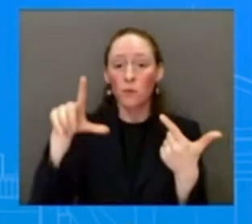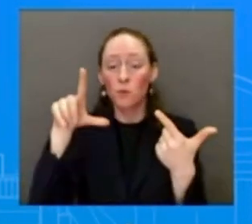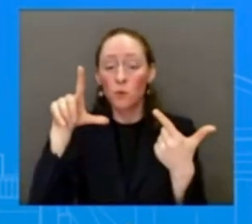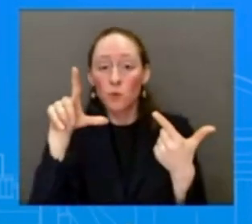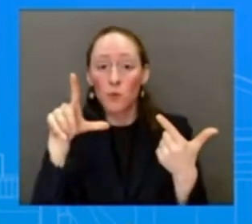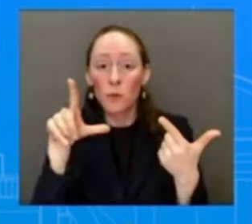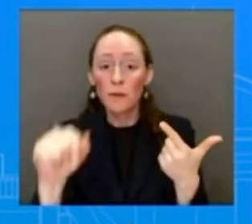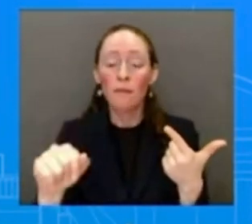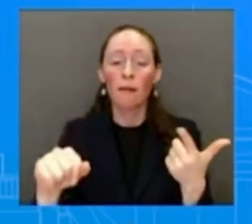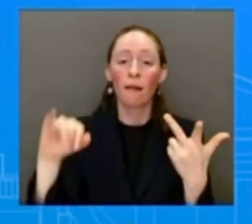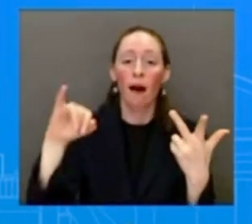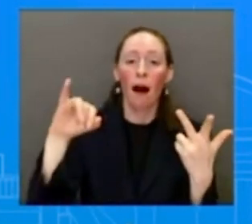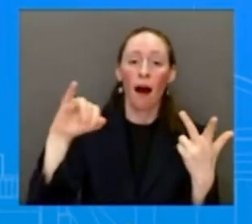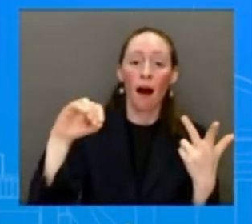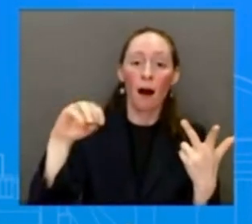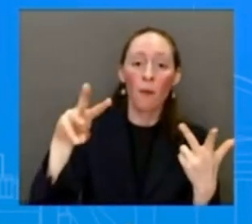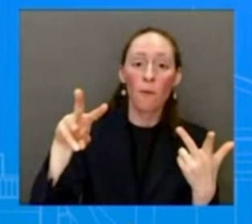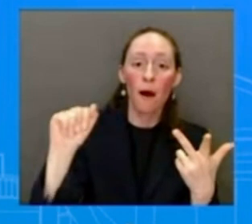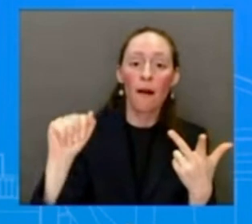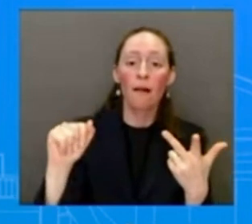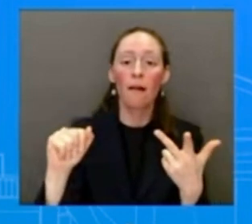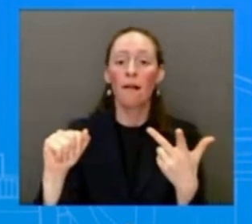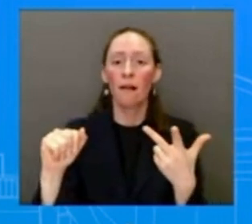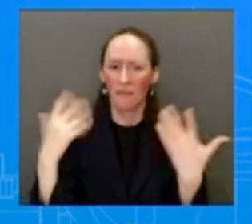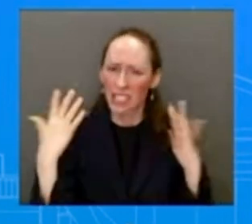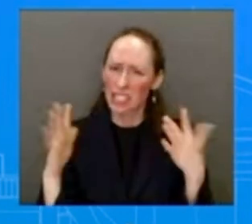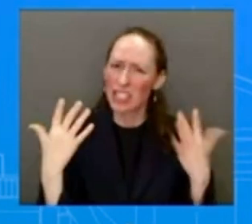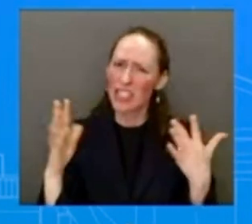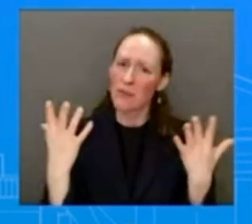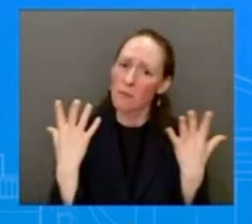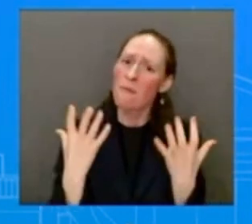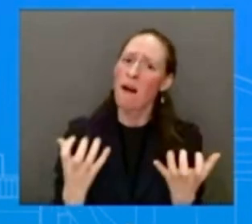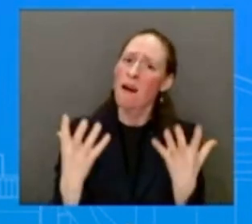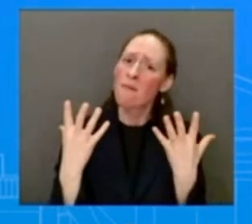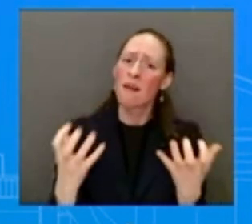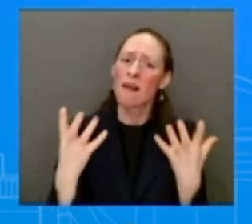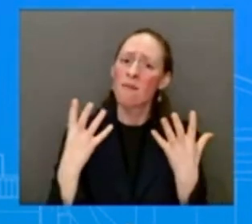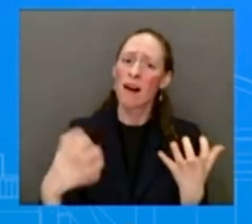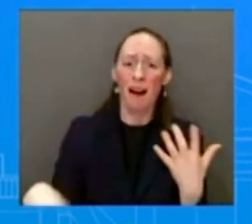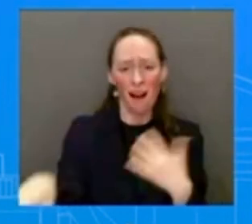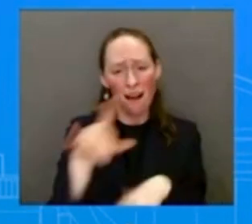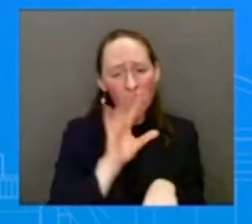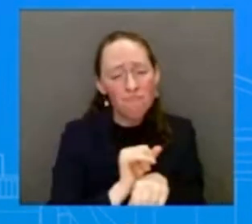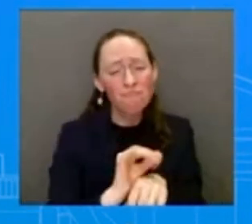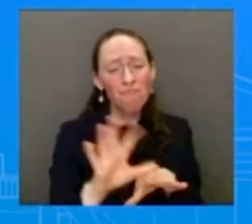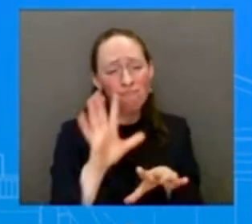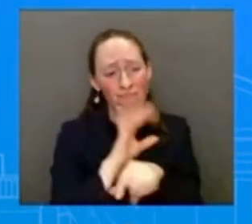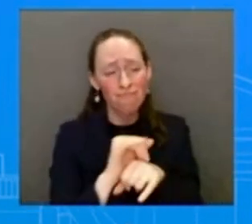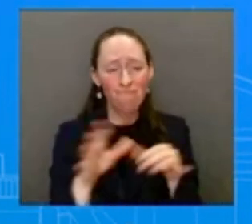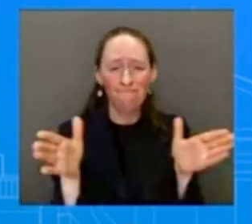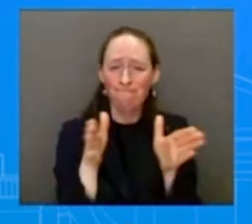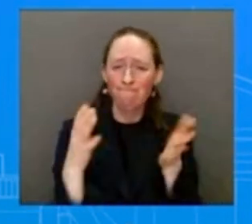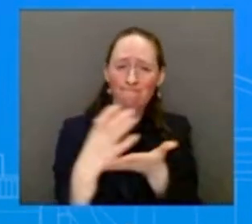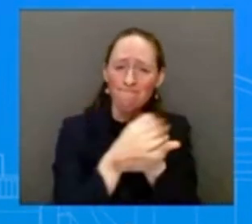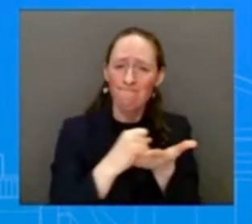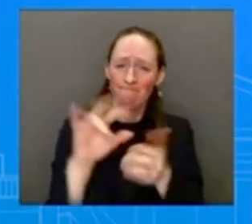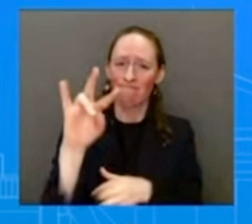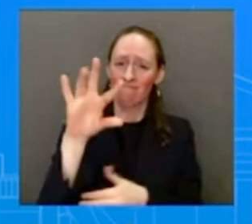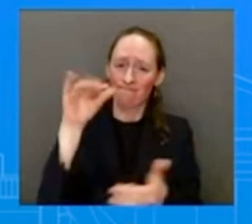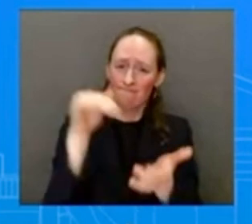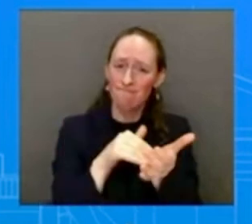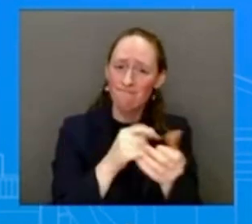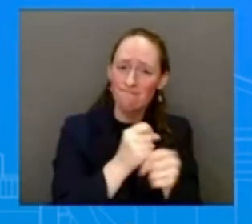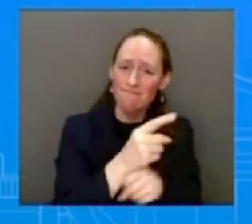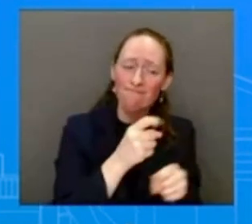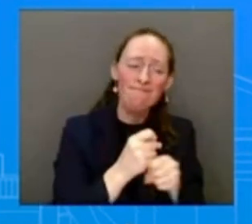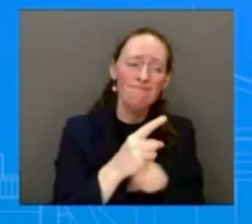These are hardworking borrowers who for the most part make less than $75,000 a year. They're asking for a little extra breathing room as they